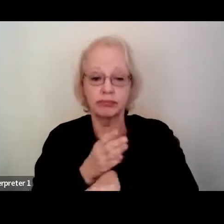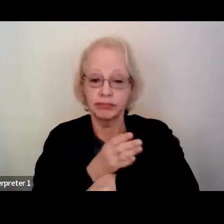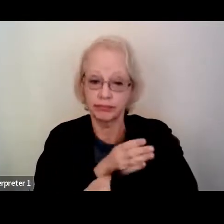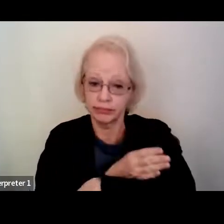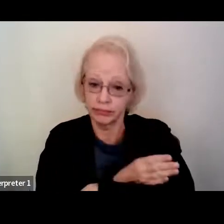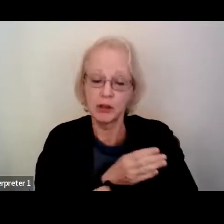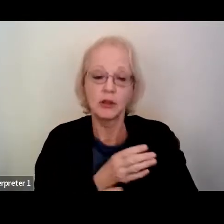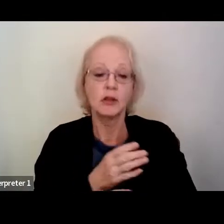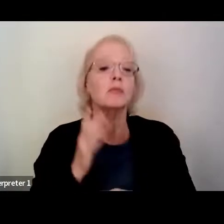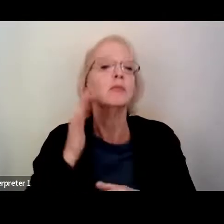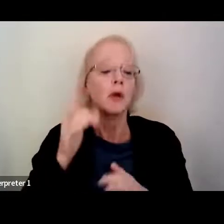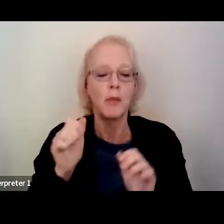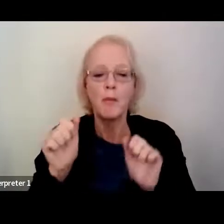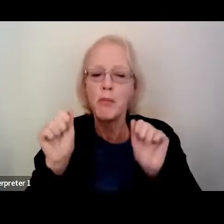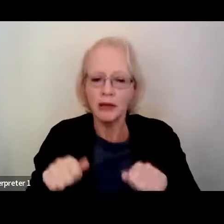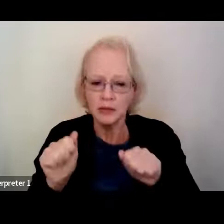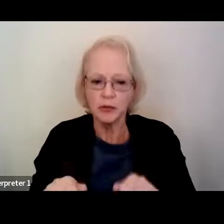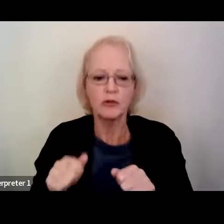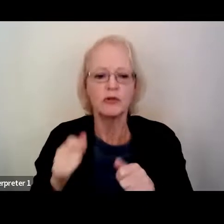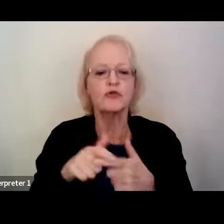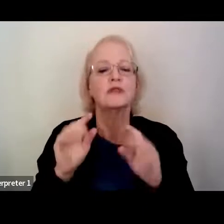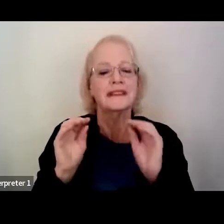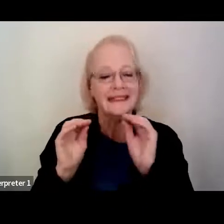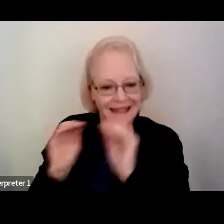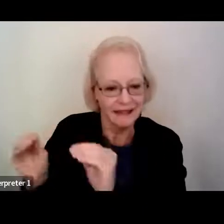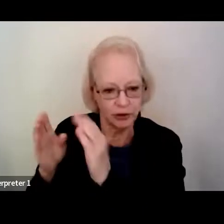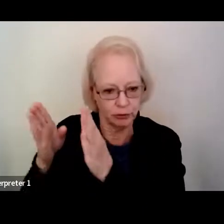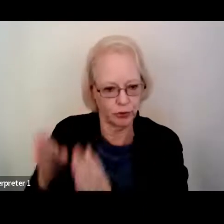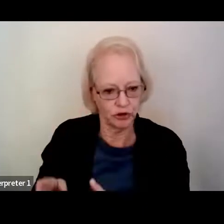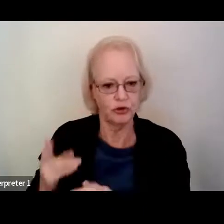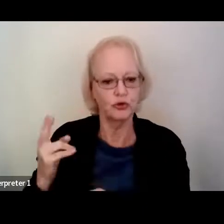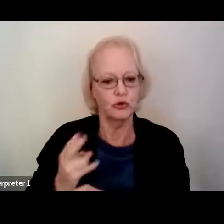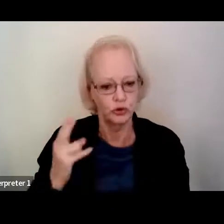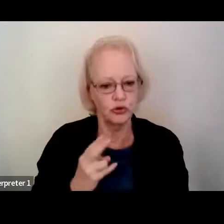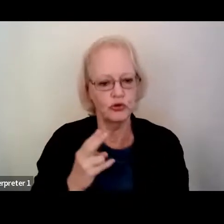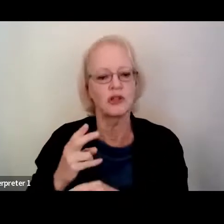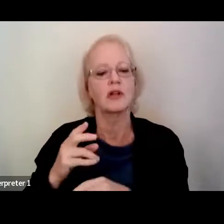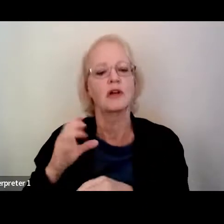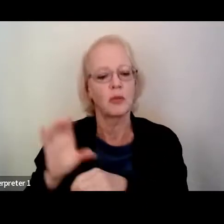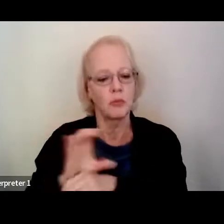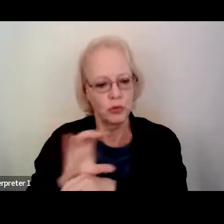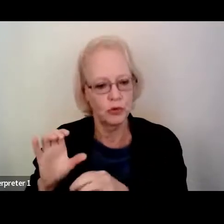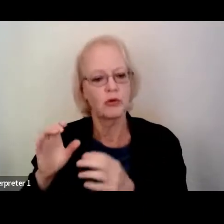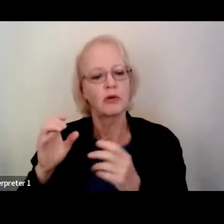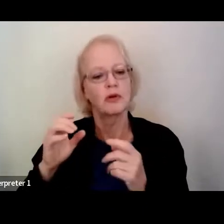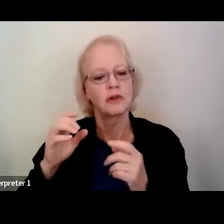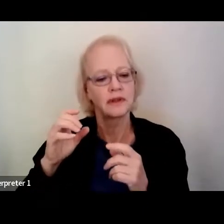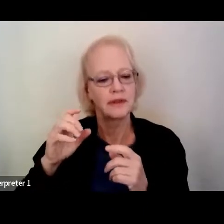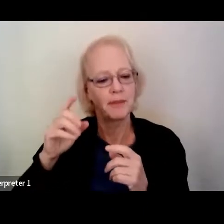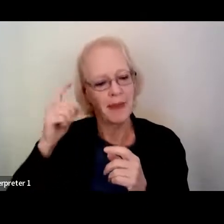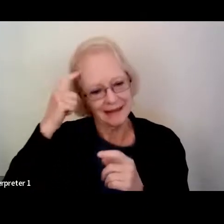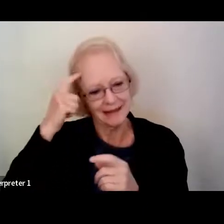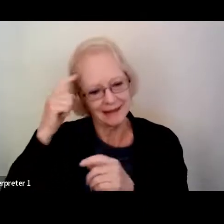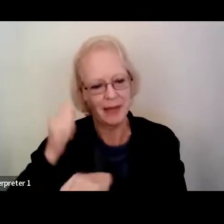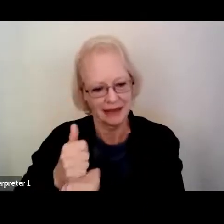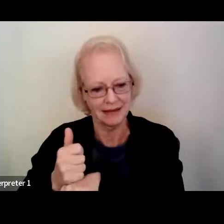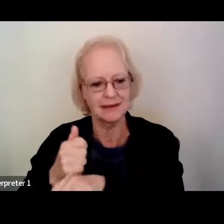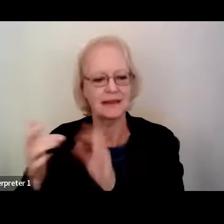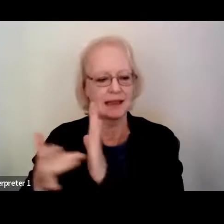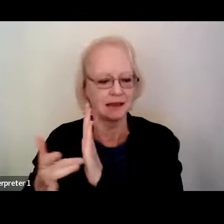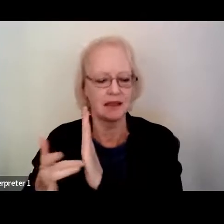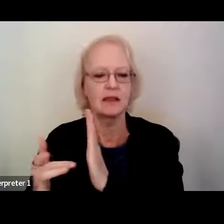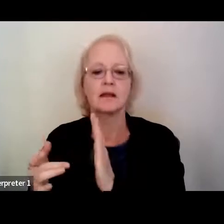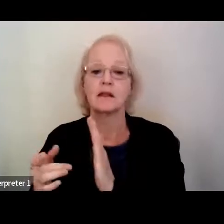possible to teach someone to use a communication-based brain-computer interface, similar to how someone would learn a new